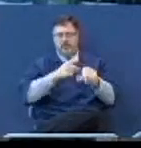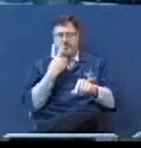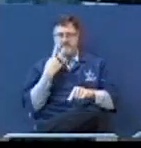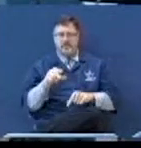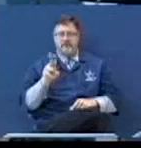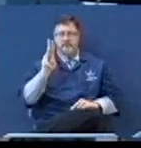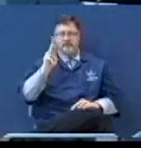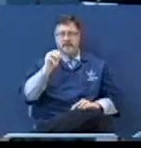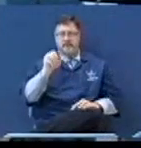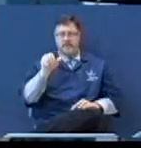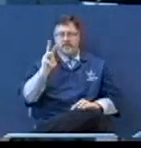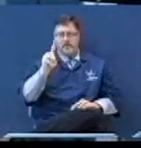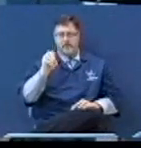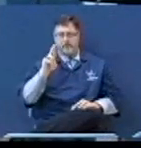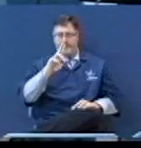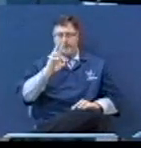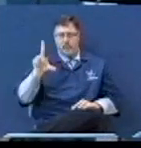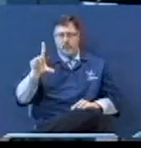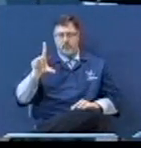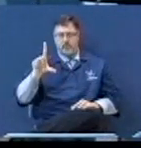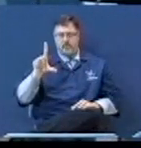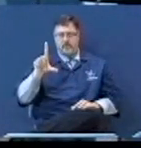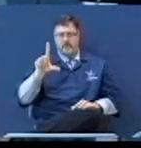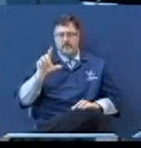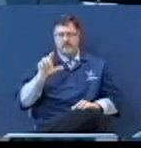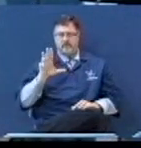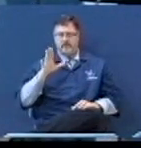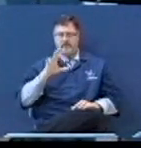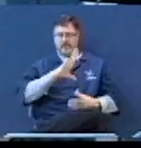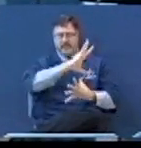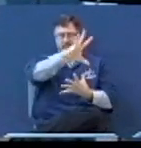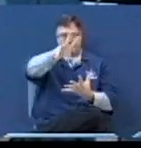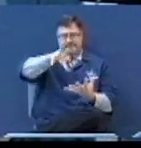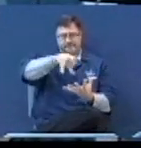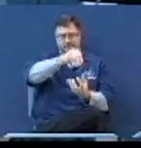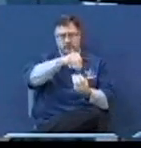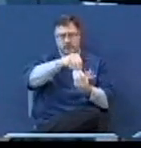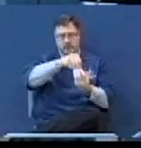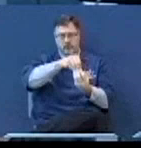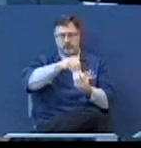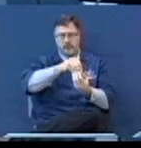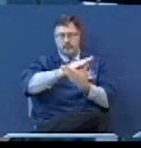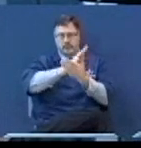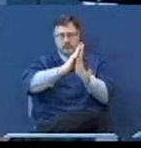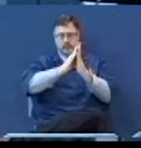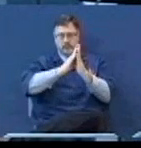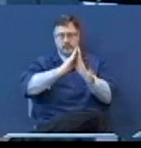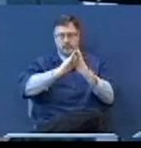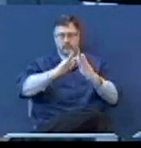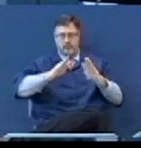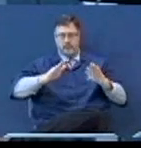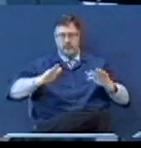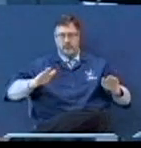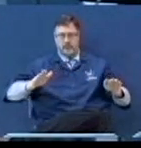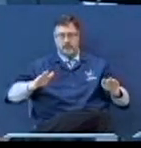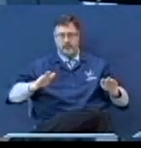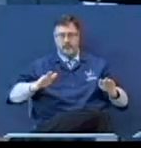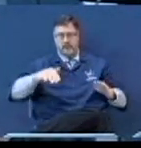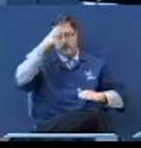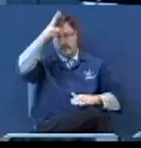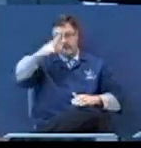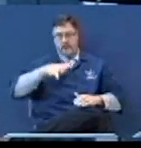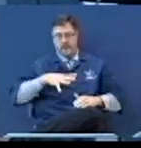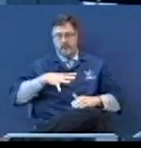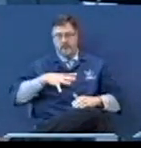memorial, they absolutely are quiet. All the men